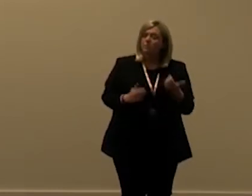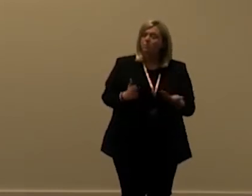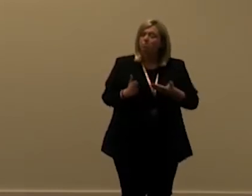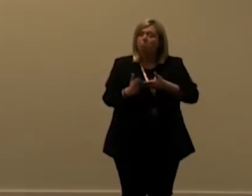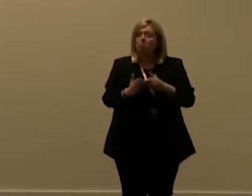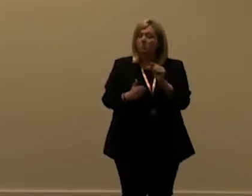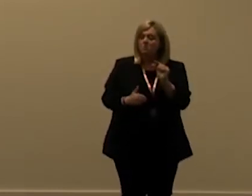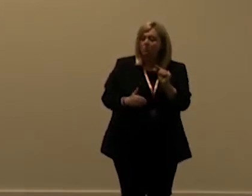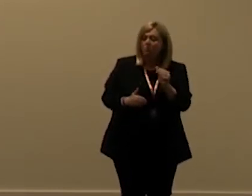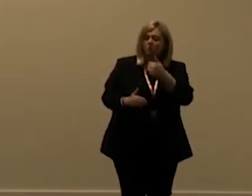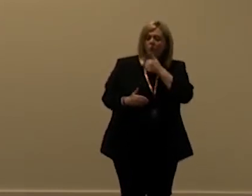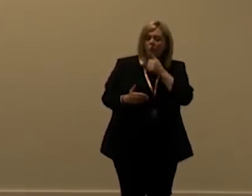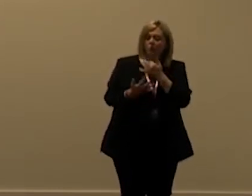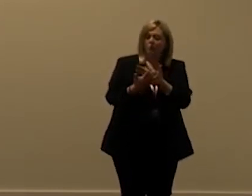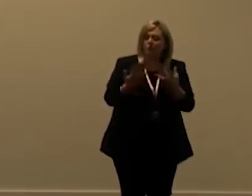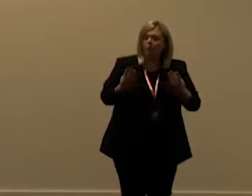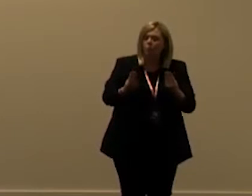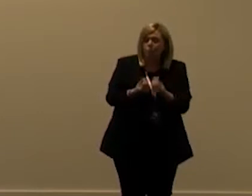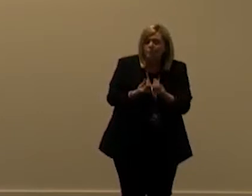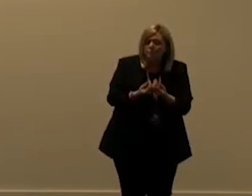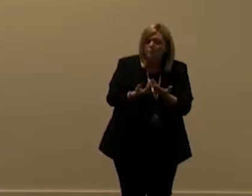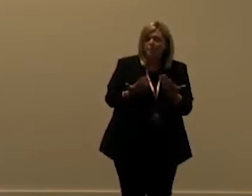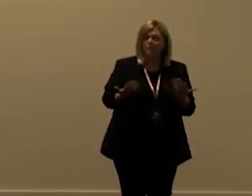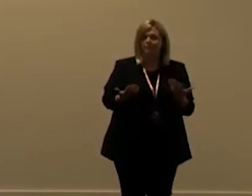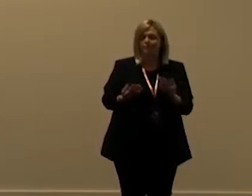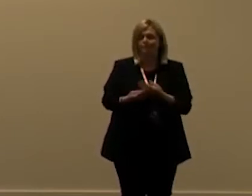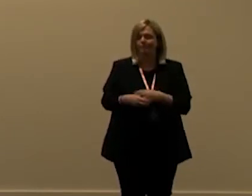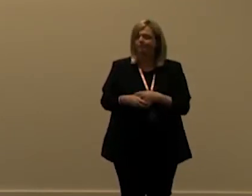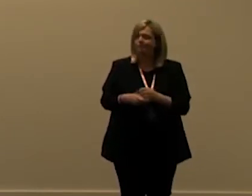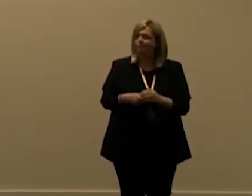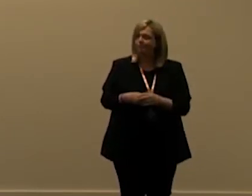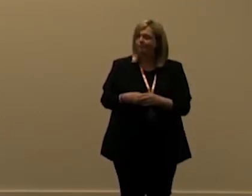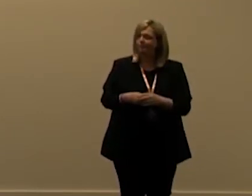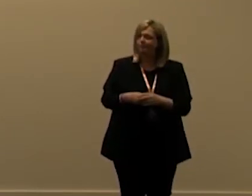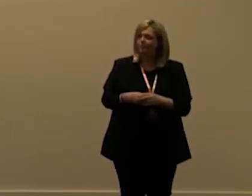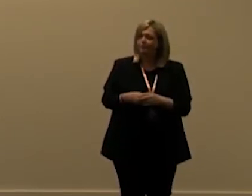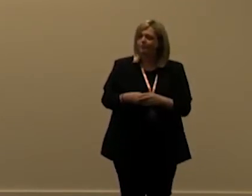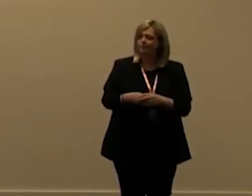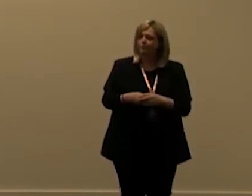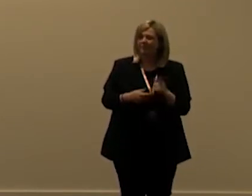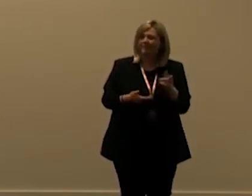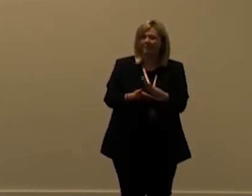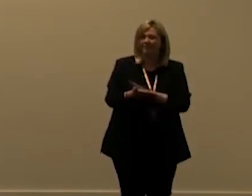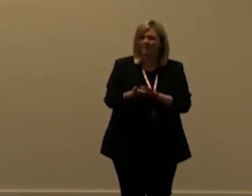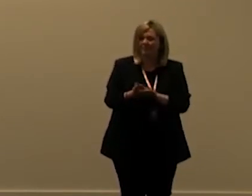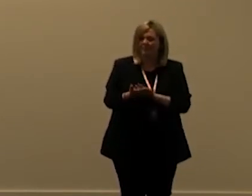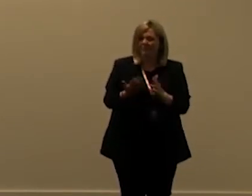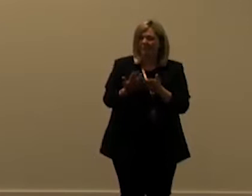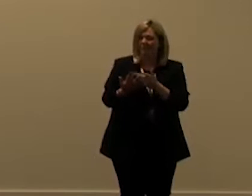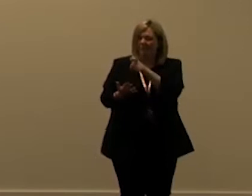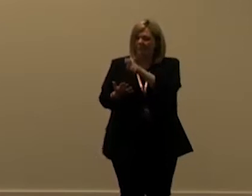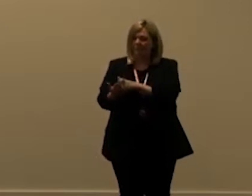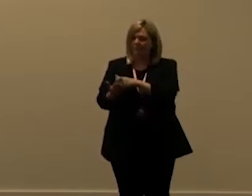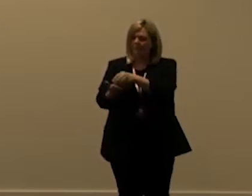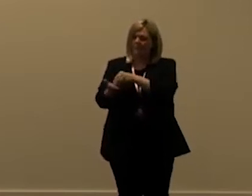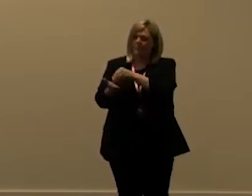small but are using a lot of resources on on the microsoft end and in the long run that actually means that the other customers have to